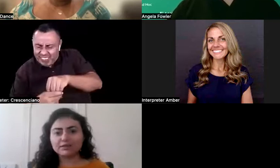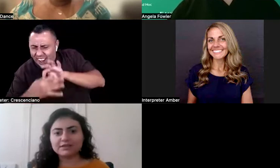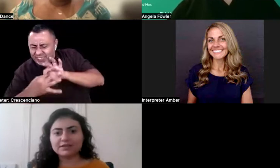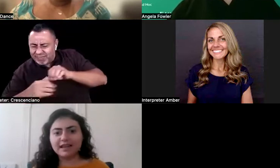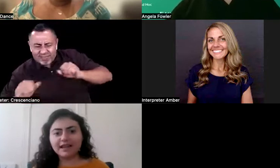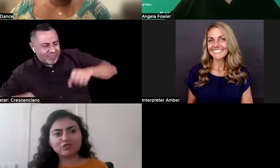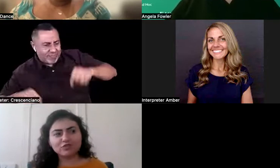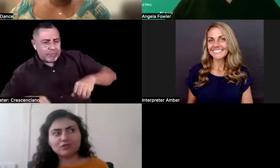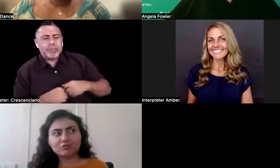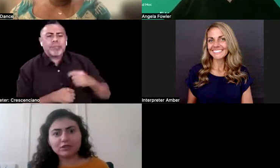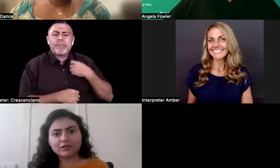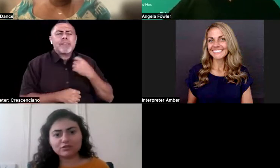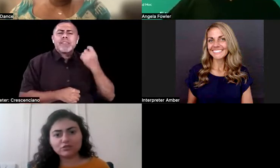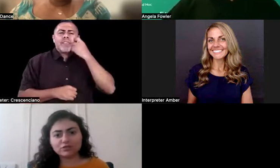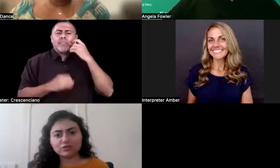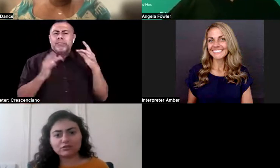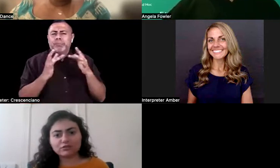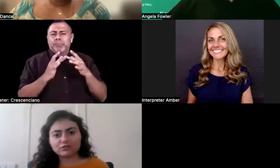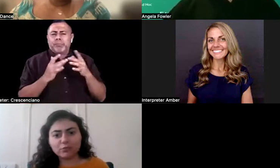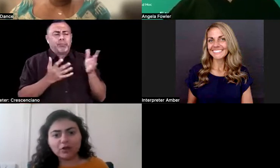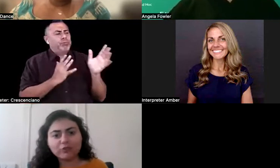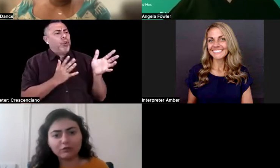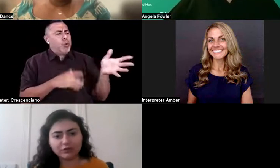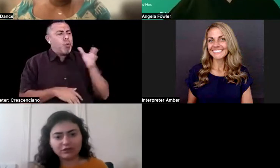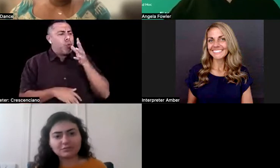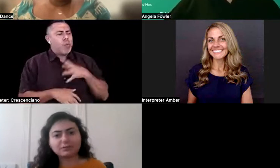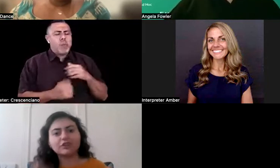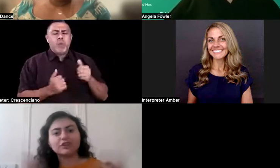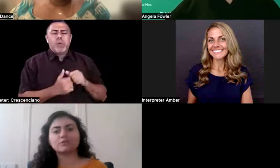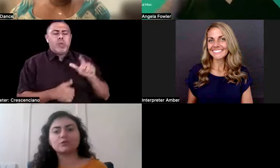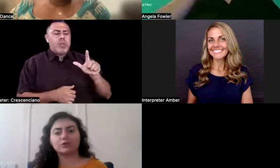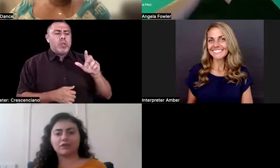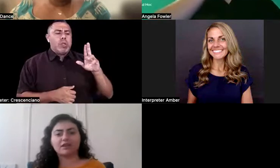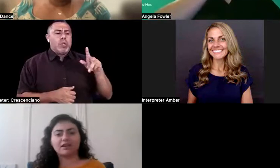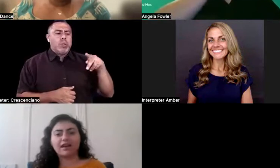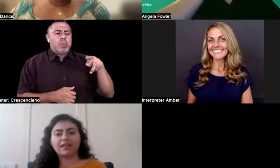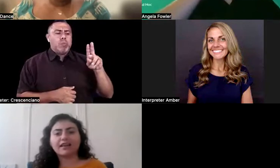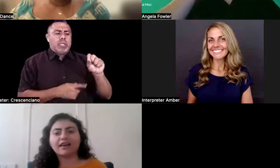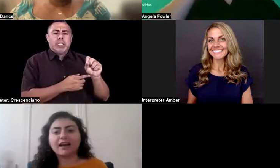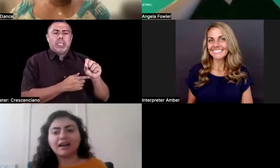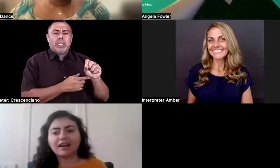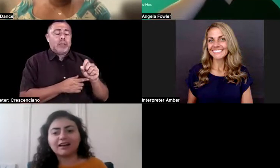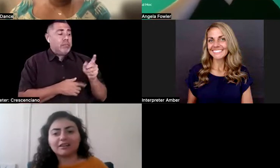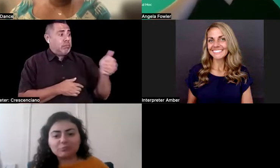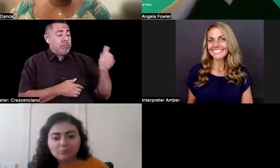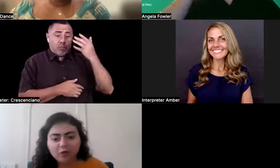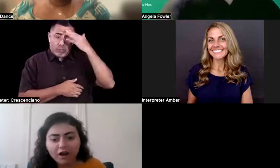lupus and she didn't realize she was part of the disability community. Like